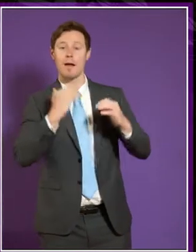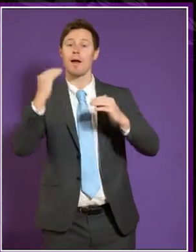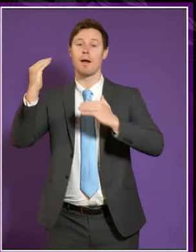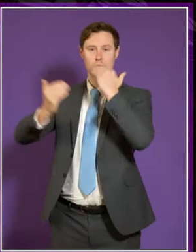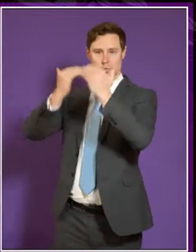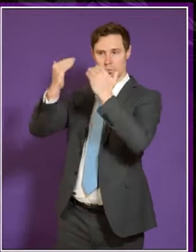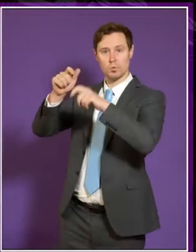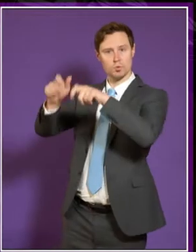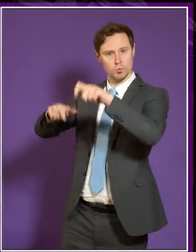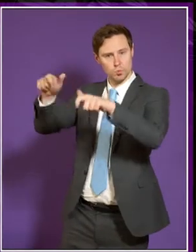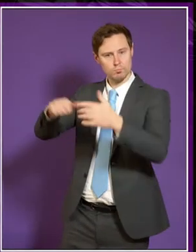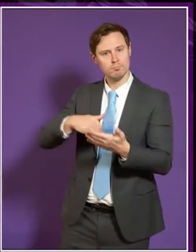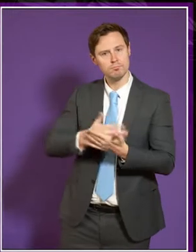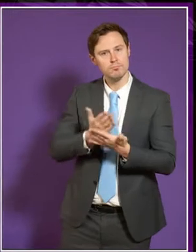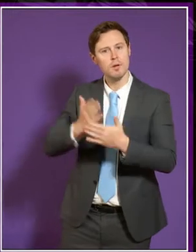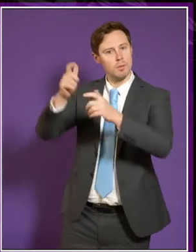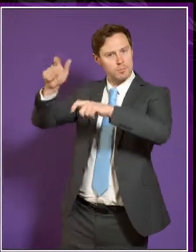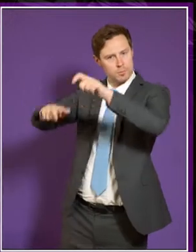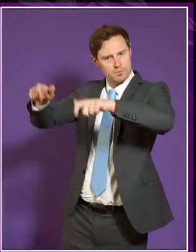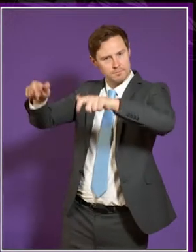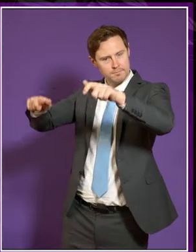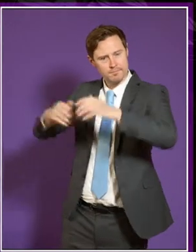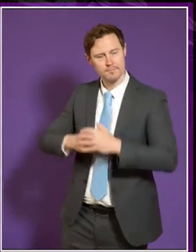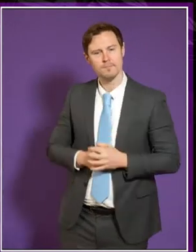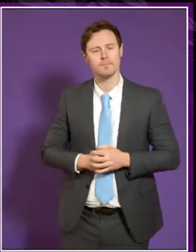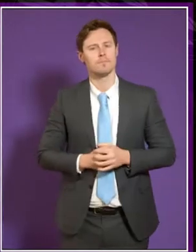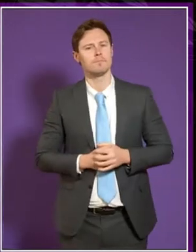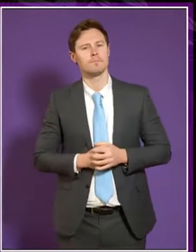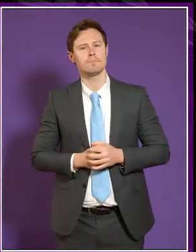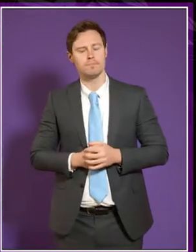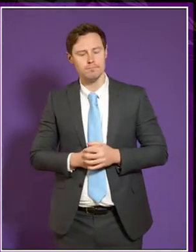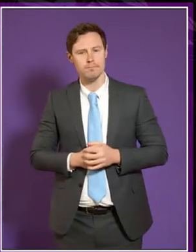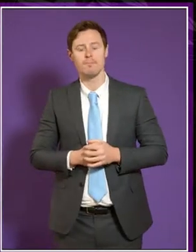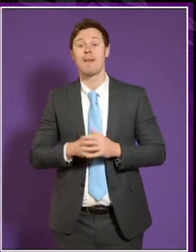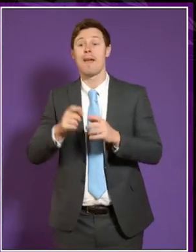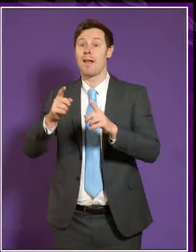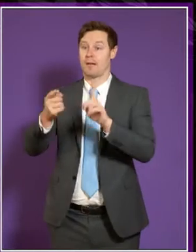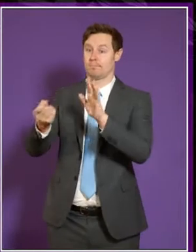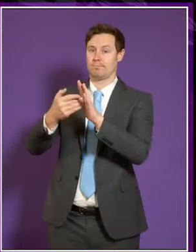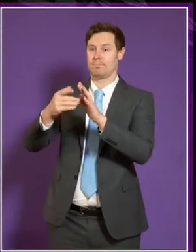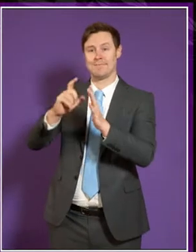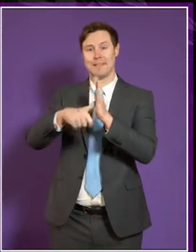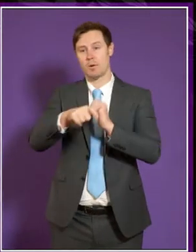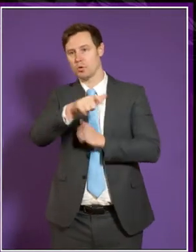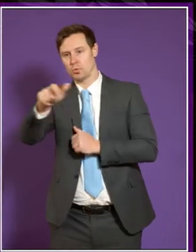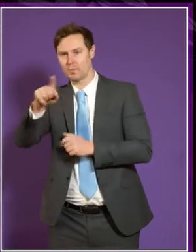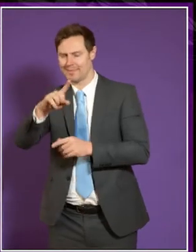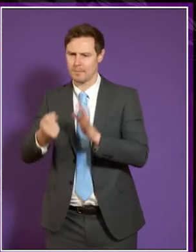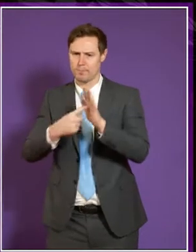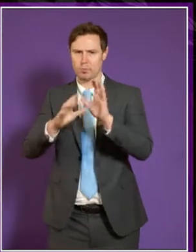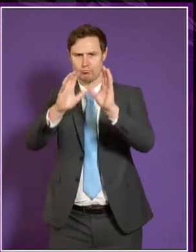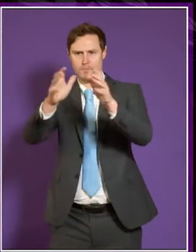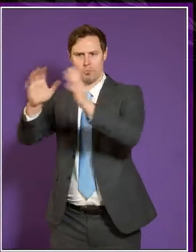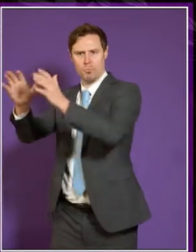students and part-time students. And I think also disabled students are another important group